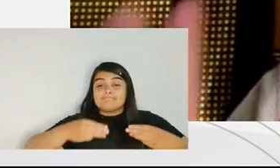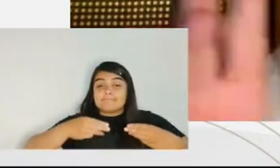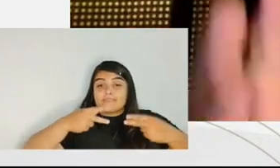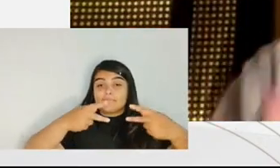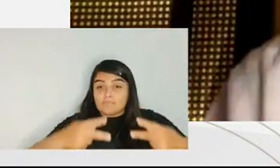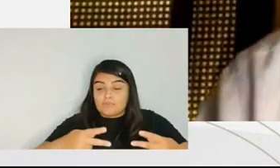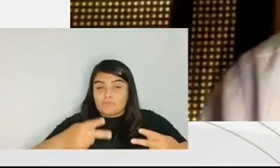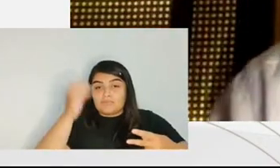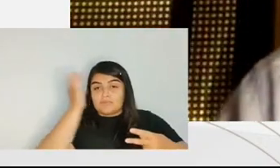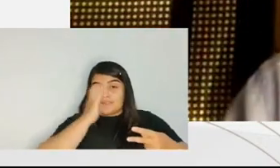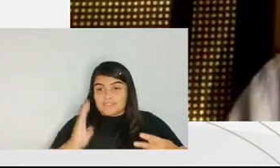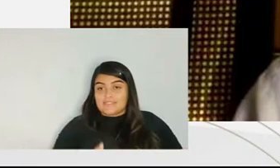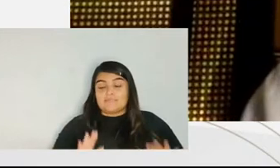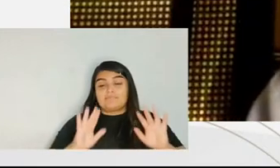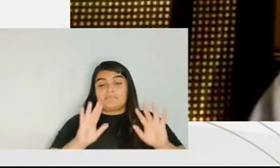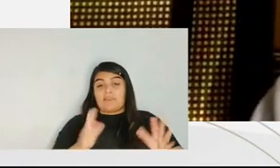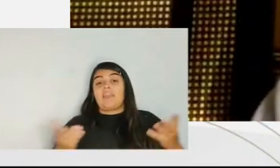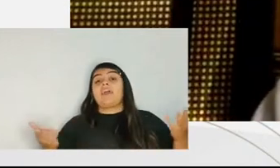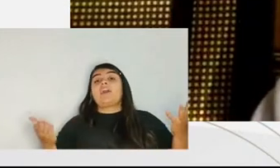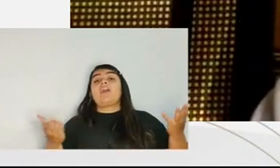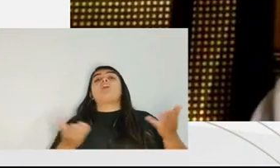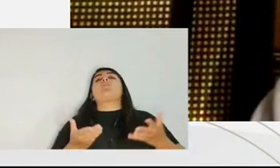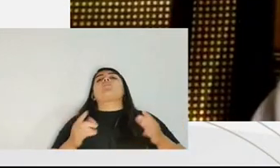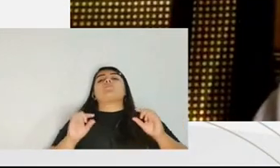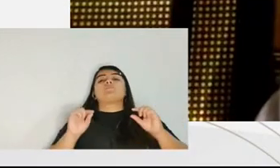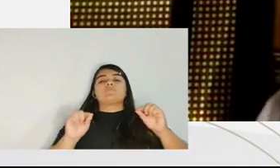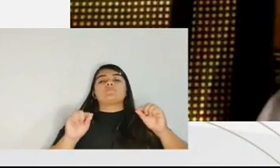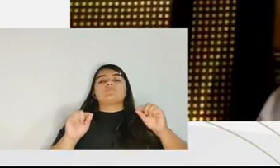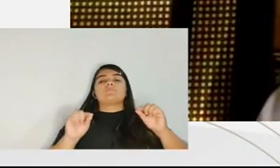you know we are trying to improve our ministry